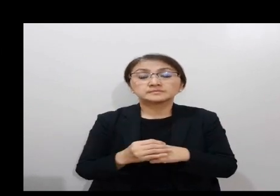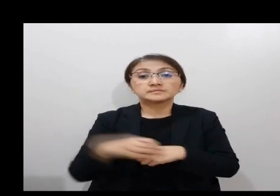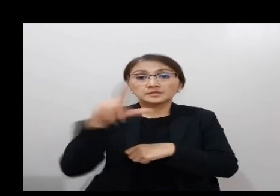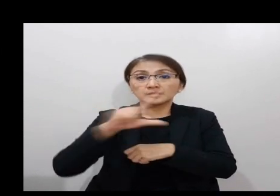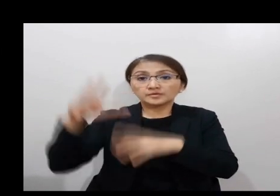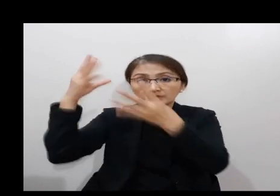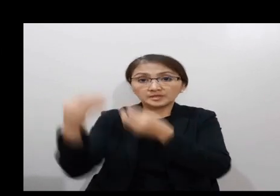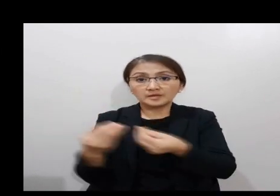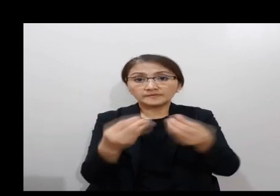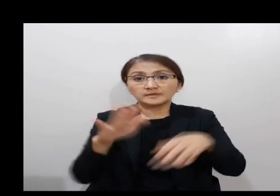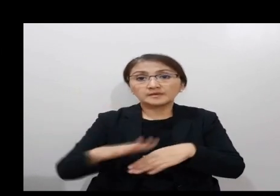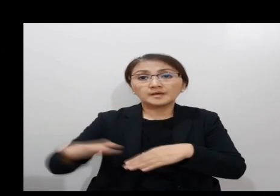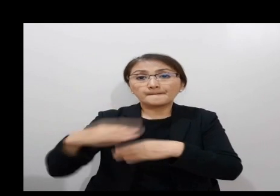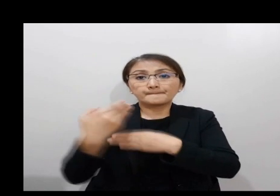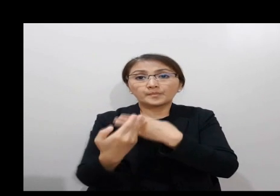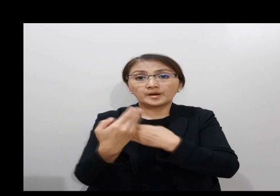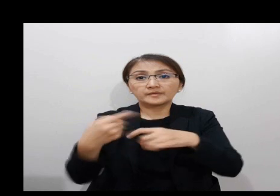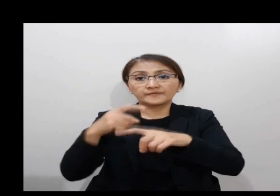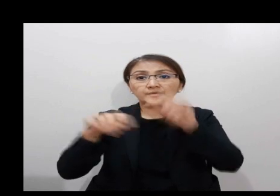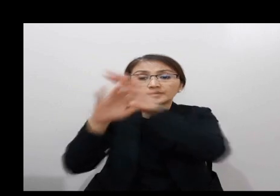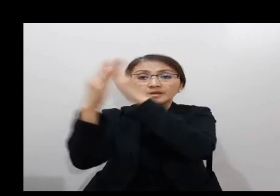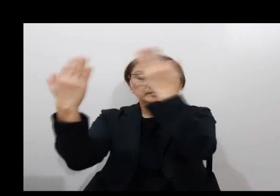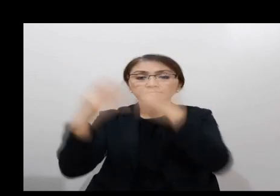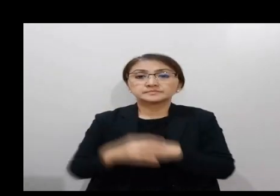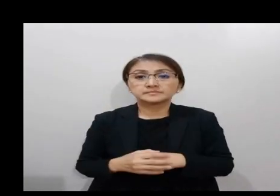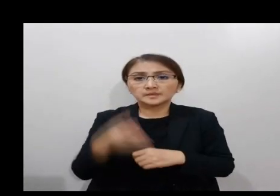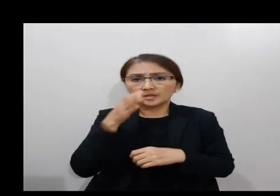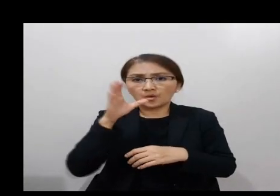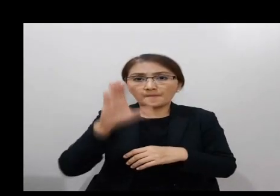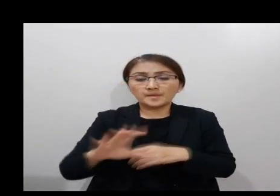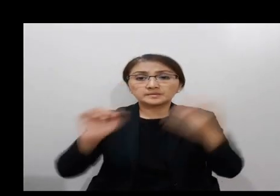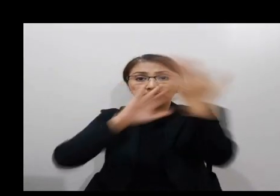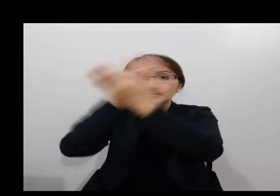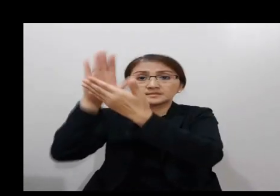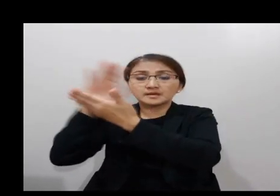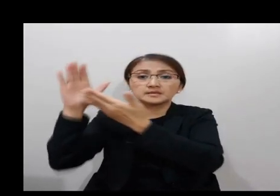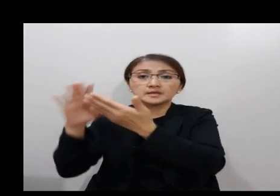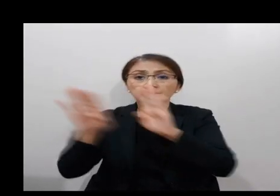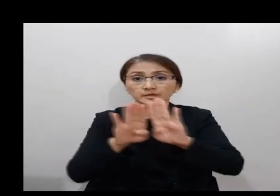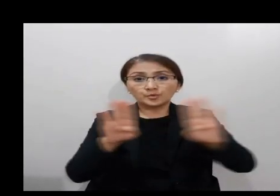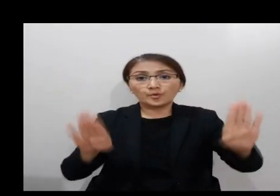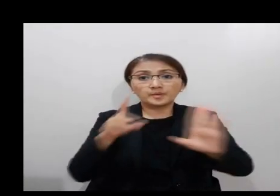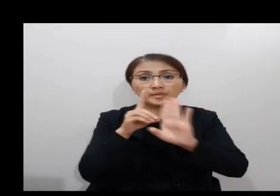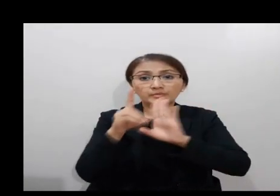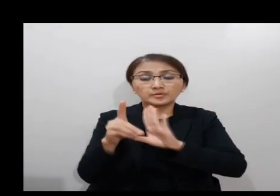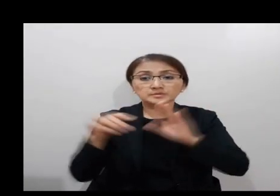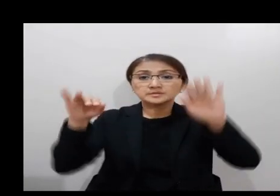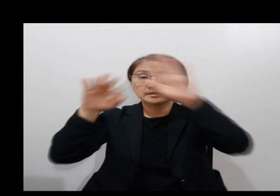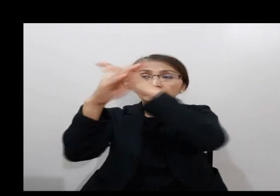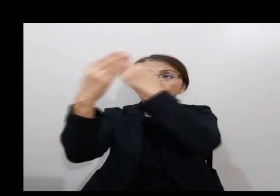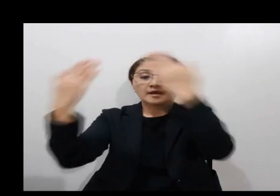Lord gave them bread from heaven. He commanded the skies above, and opened the doors of heaven.